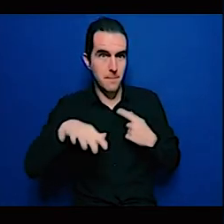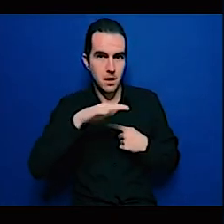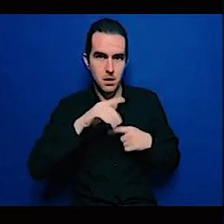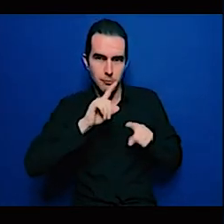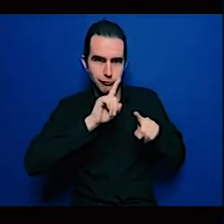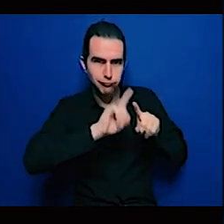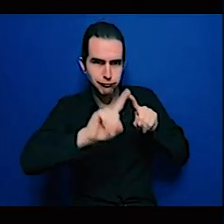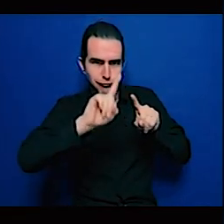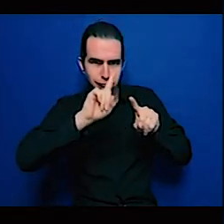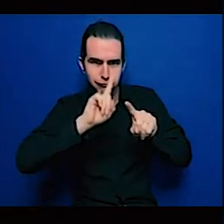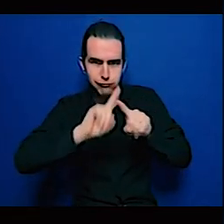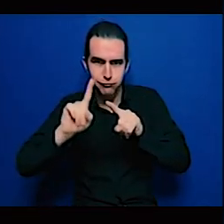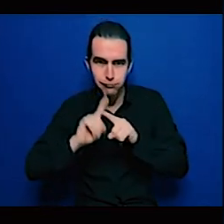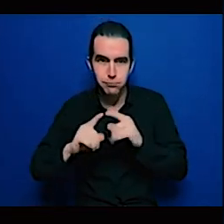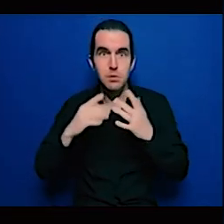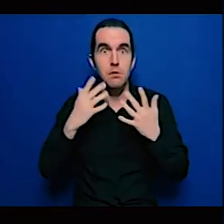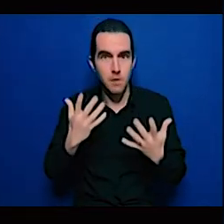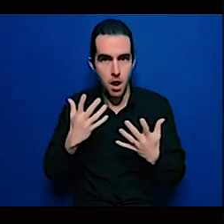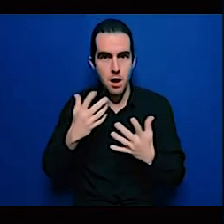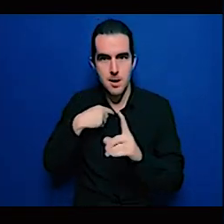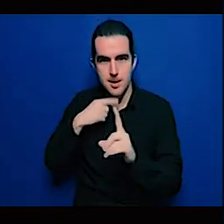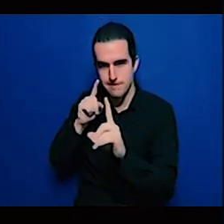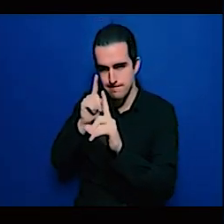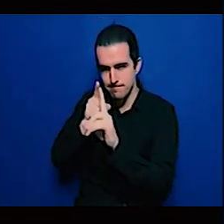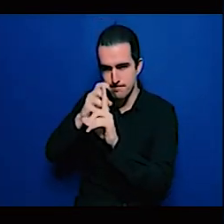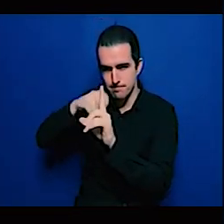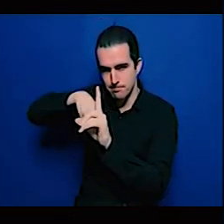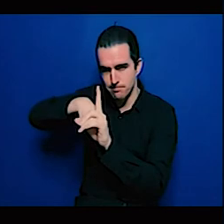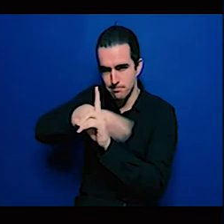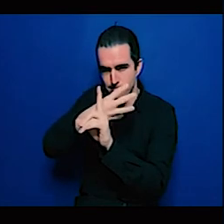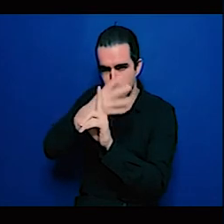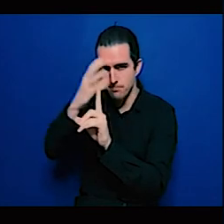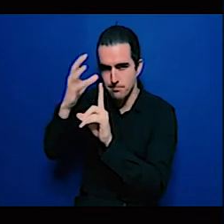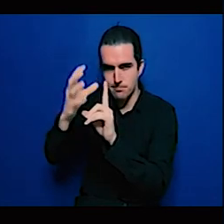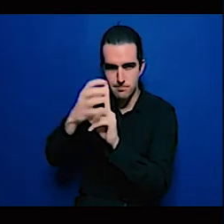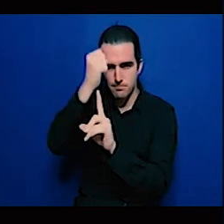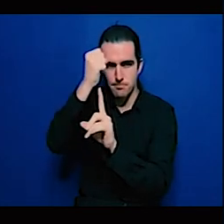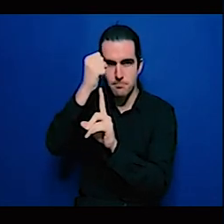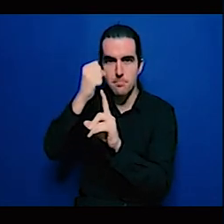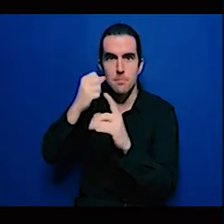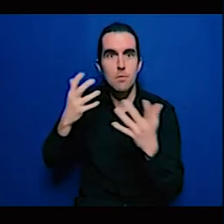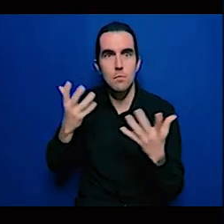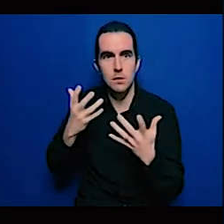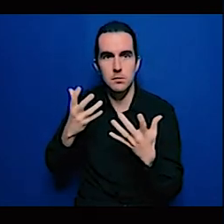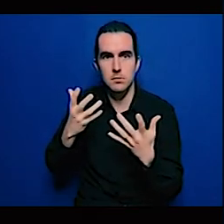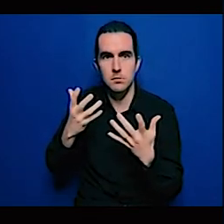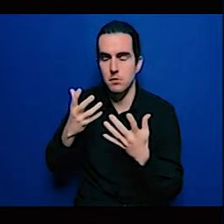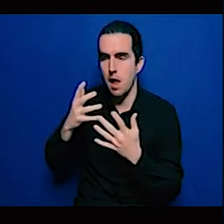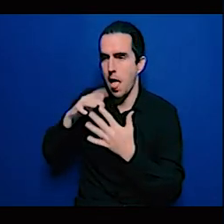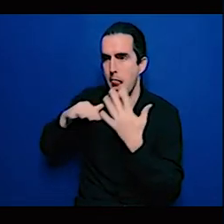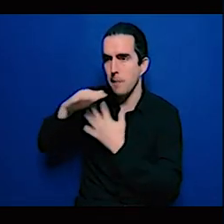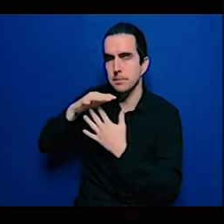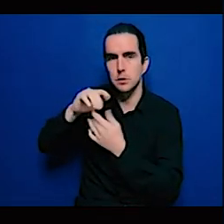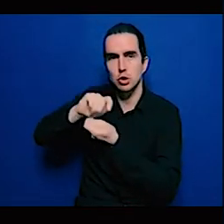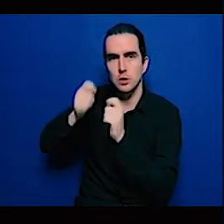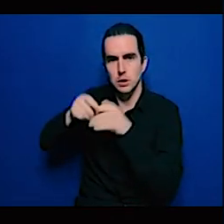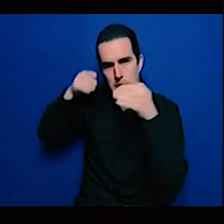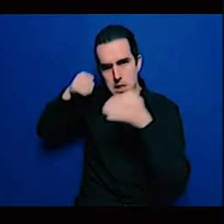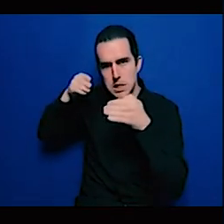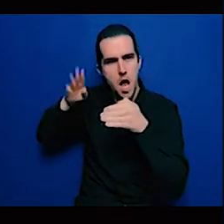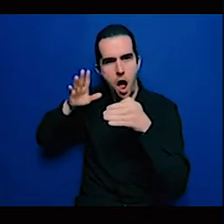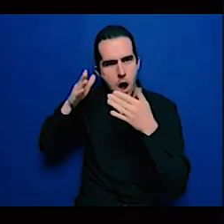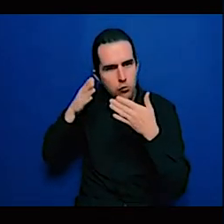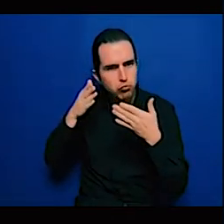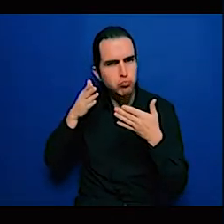it is by adding all these little solutions at the city level at the commune